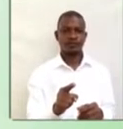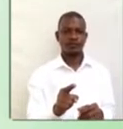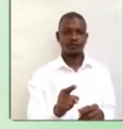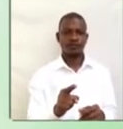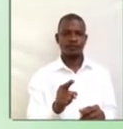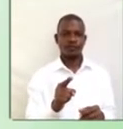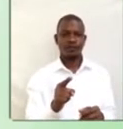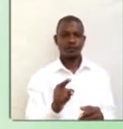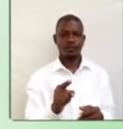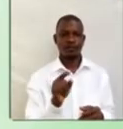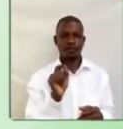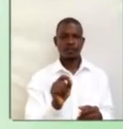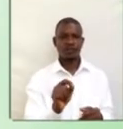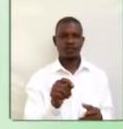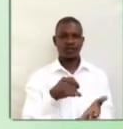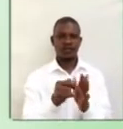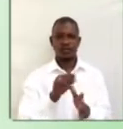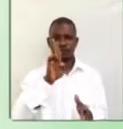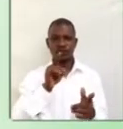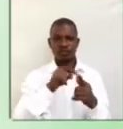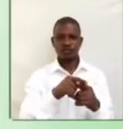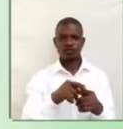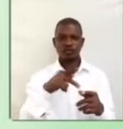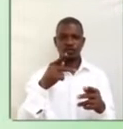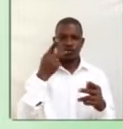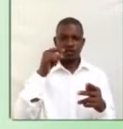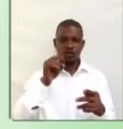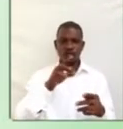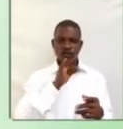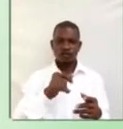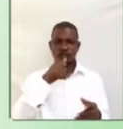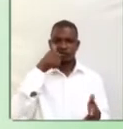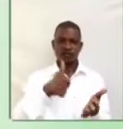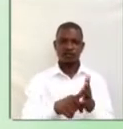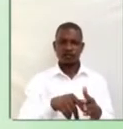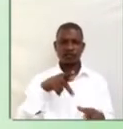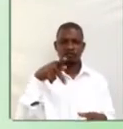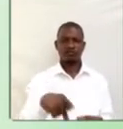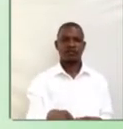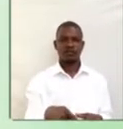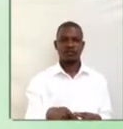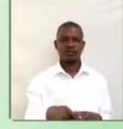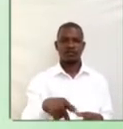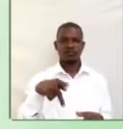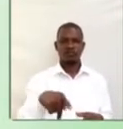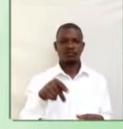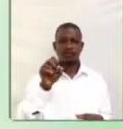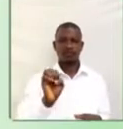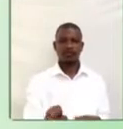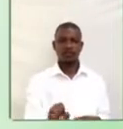Puh. Puh. It is used to pronounce letters P, P-E,